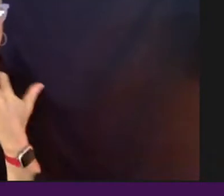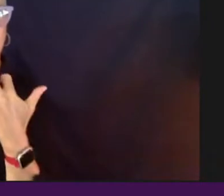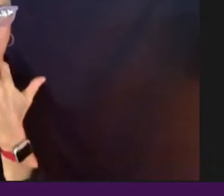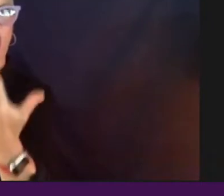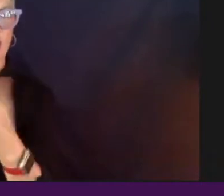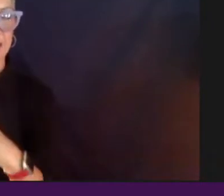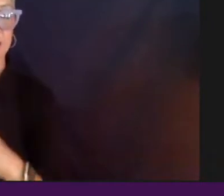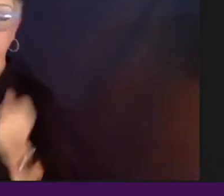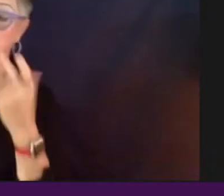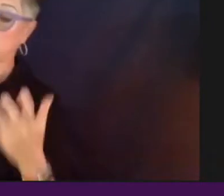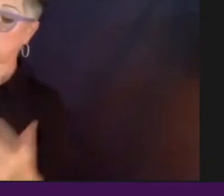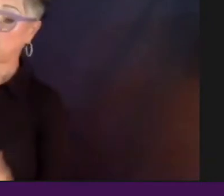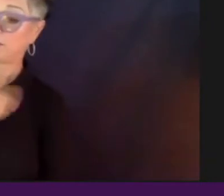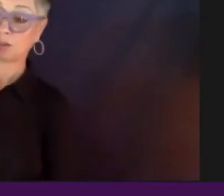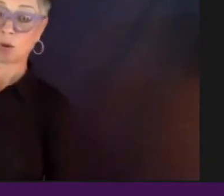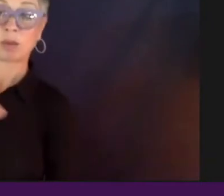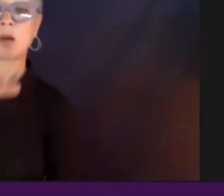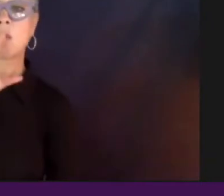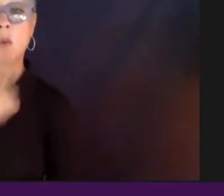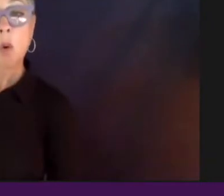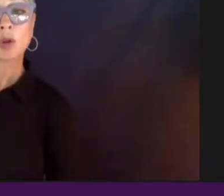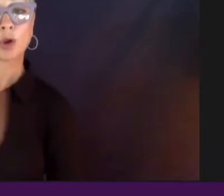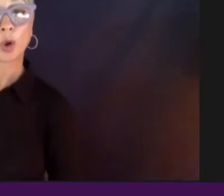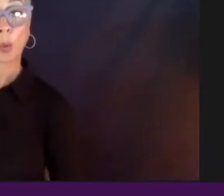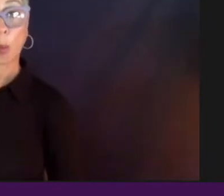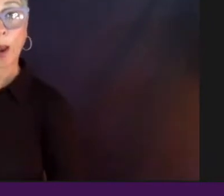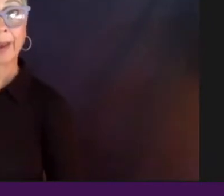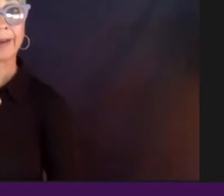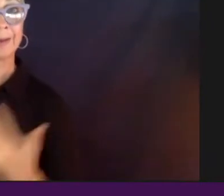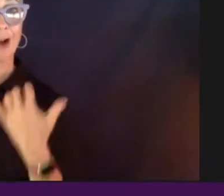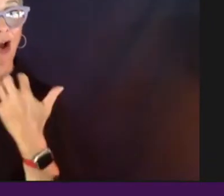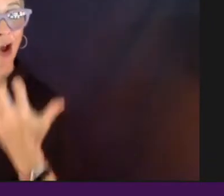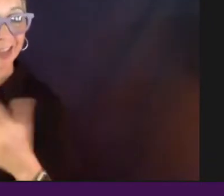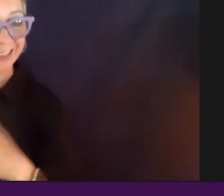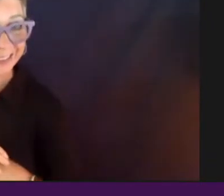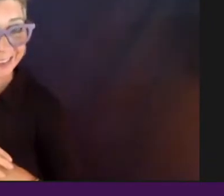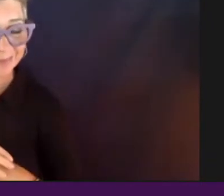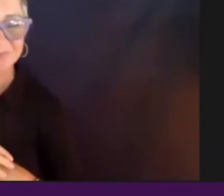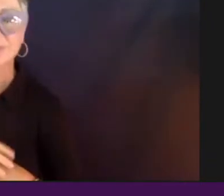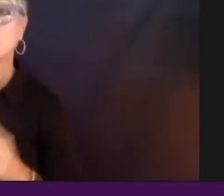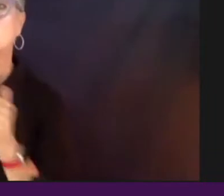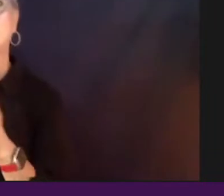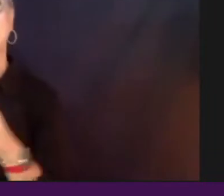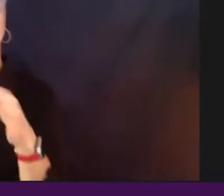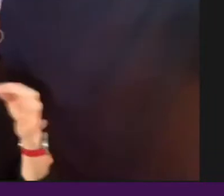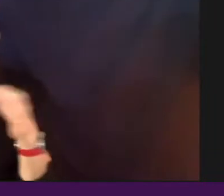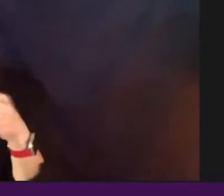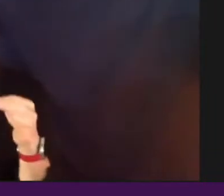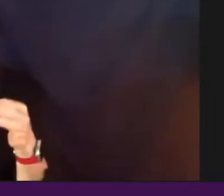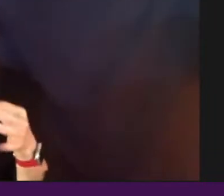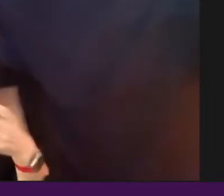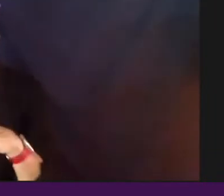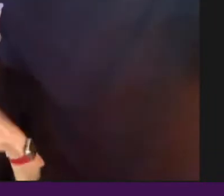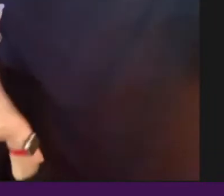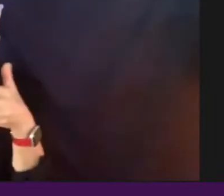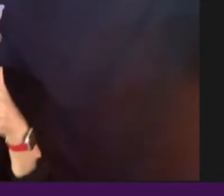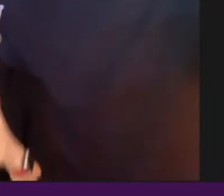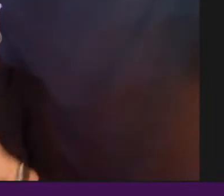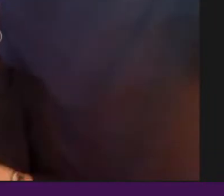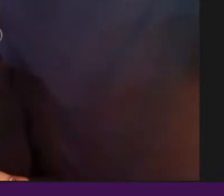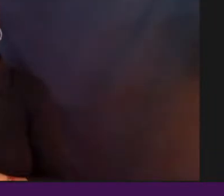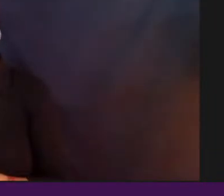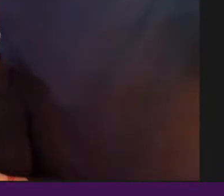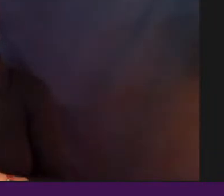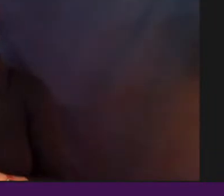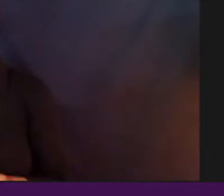of us know that it's an older white audience with your stories on American masters. What are some of the ways that you're trying to ensure